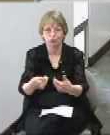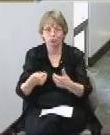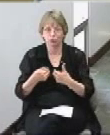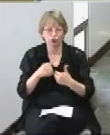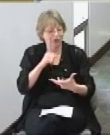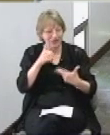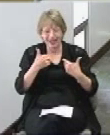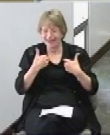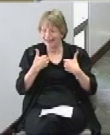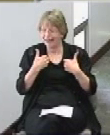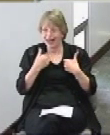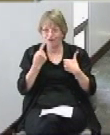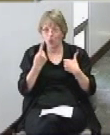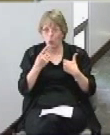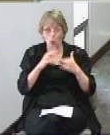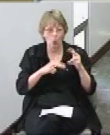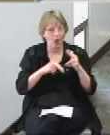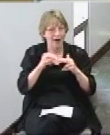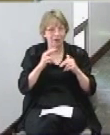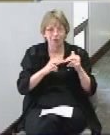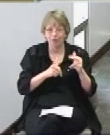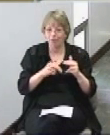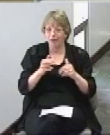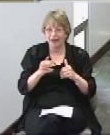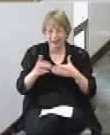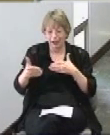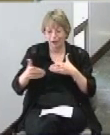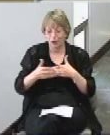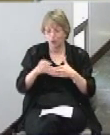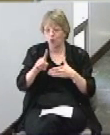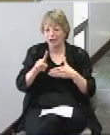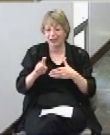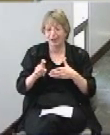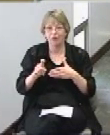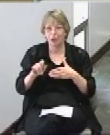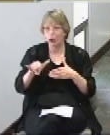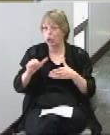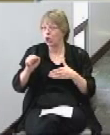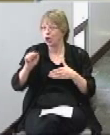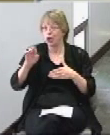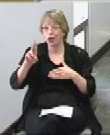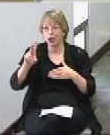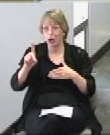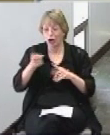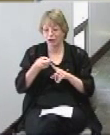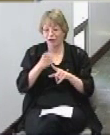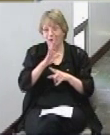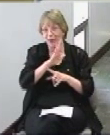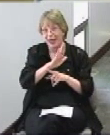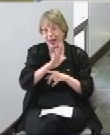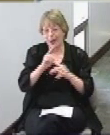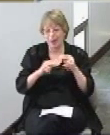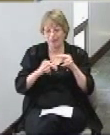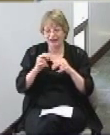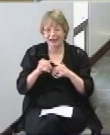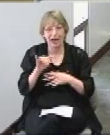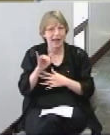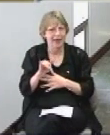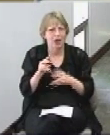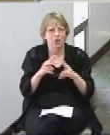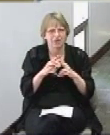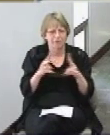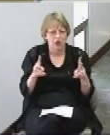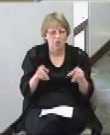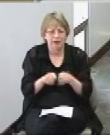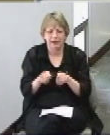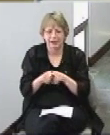yards in any direction from from their bowling alley and that building was very similar to countryside